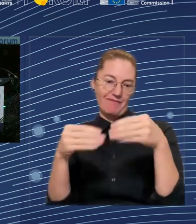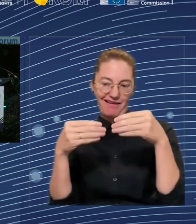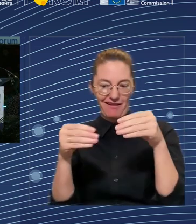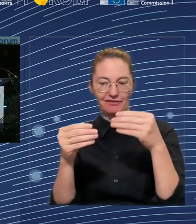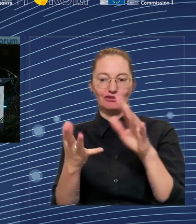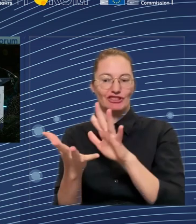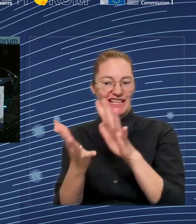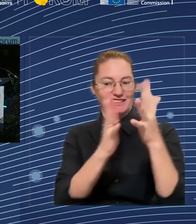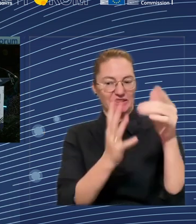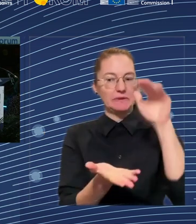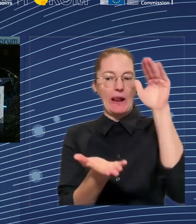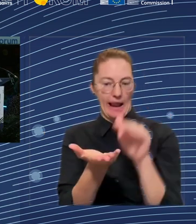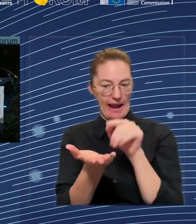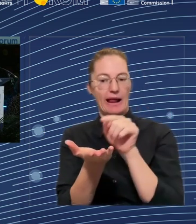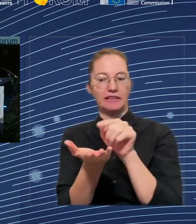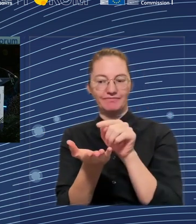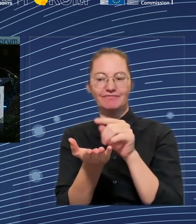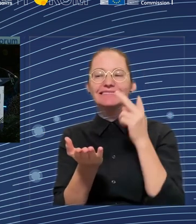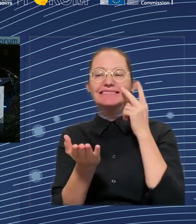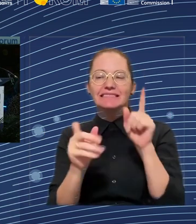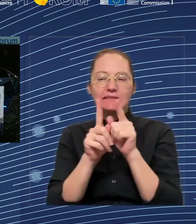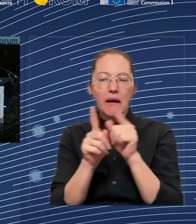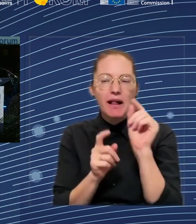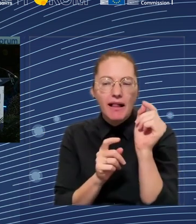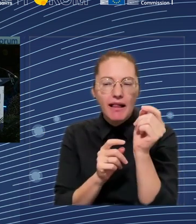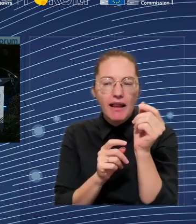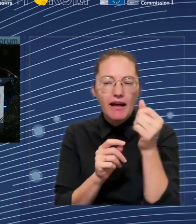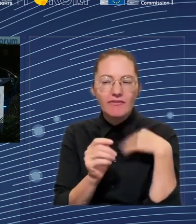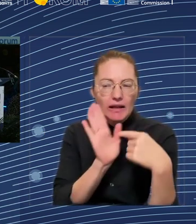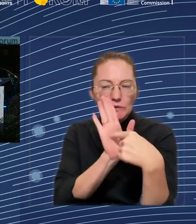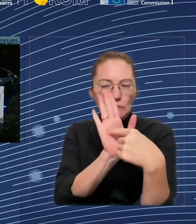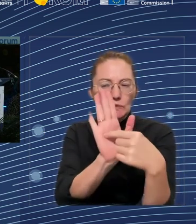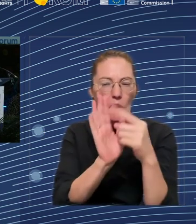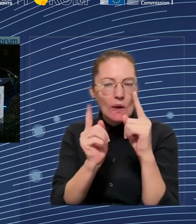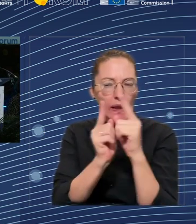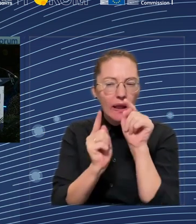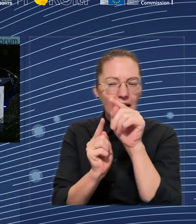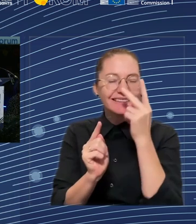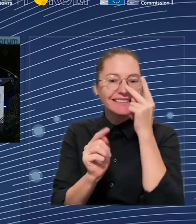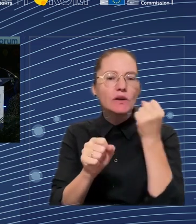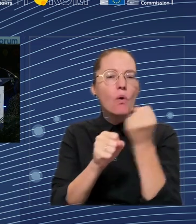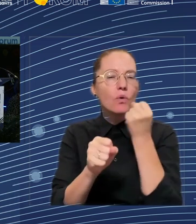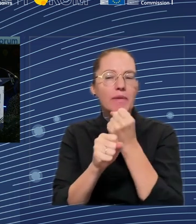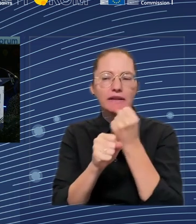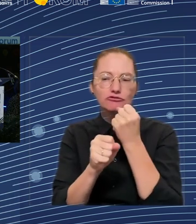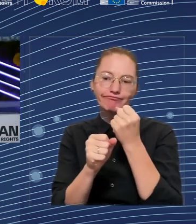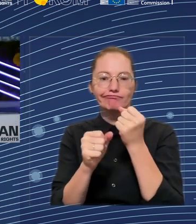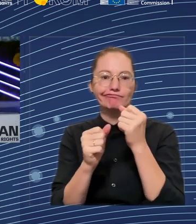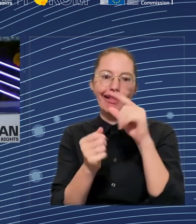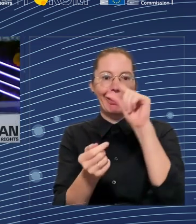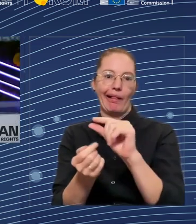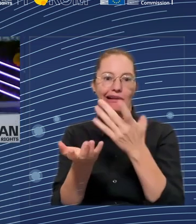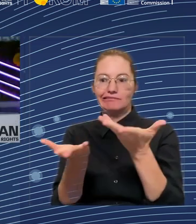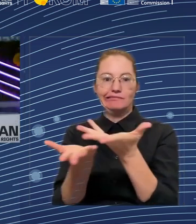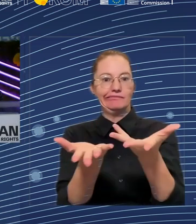colleagues from DG economic and financial affairs, and then also job vacancy rates. And so here you